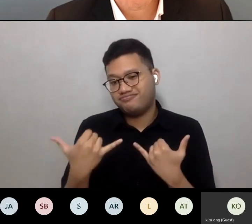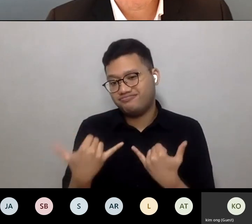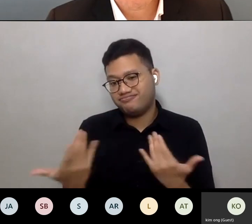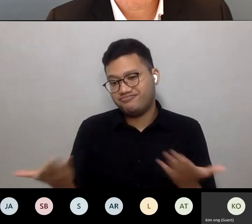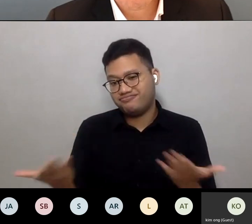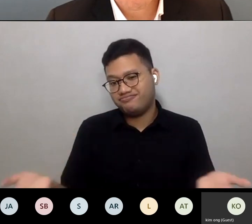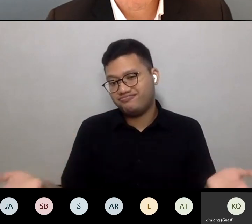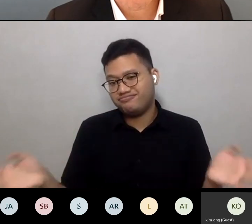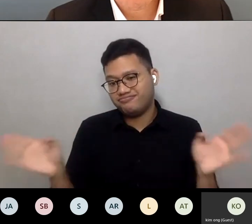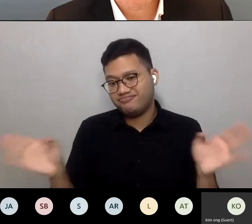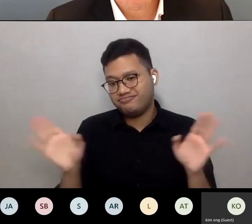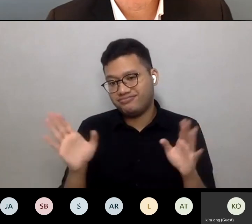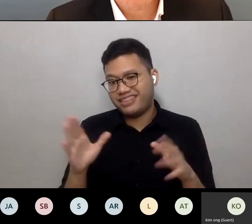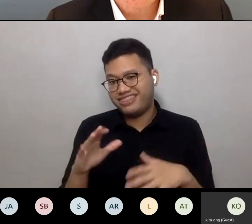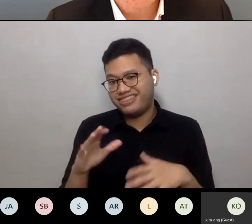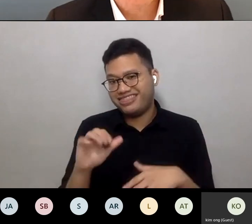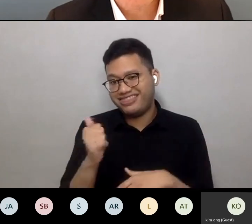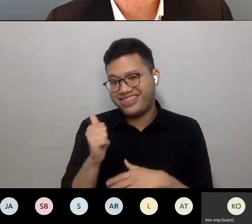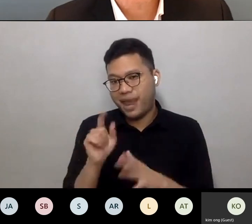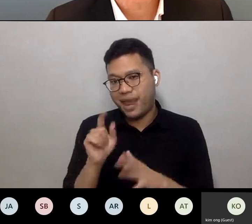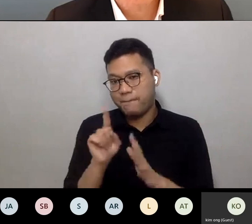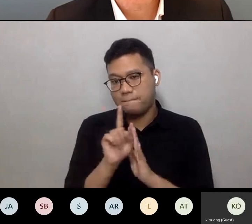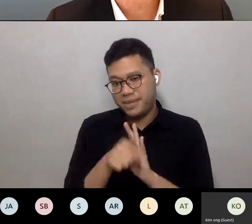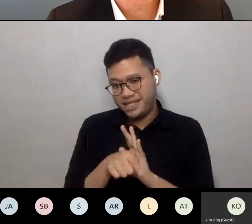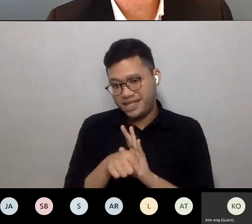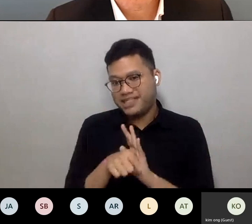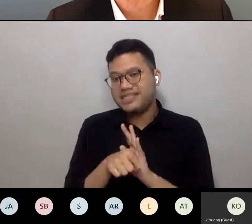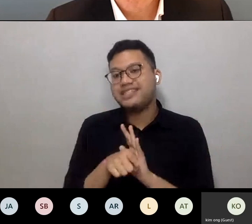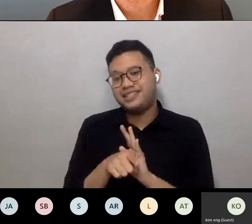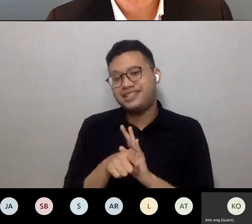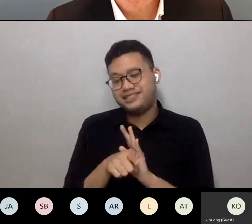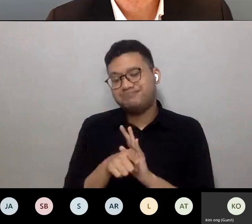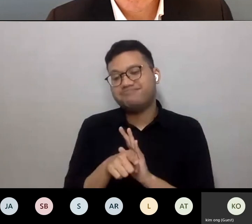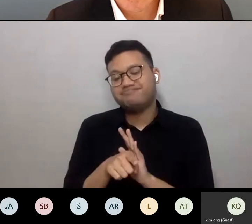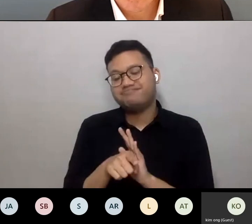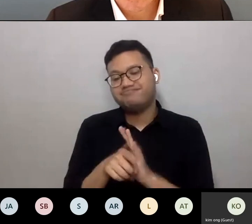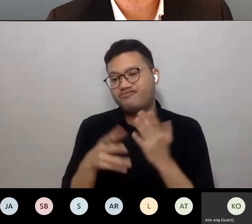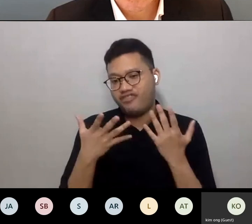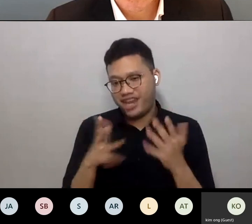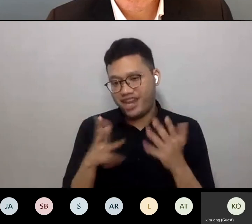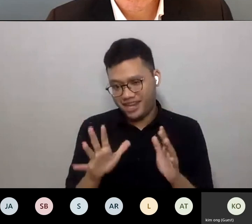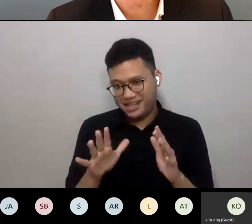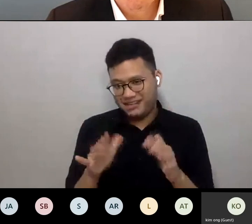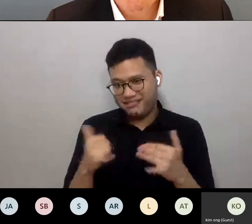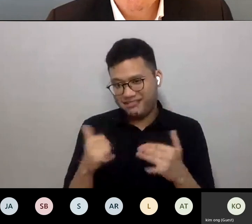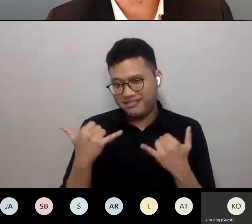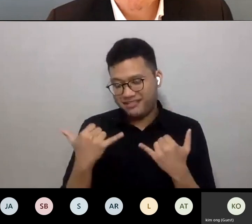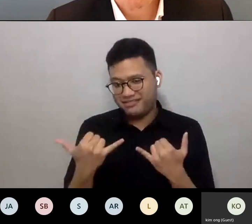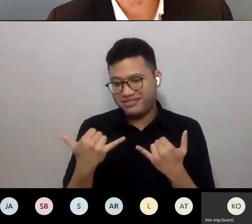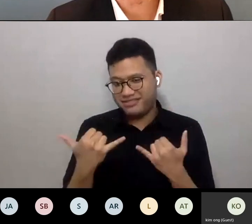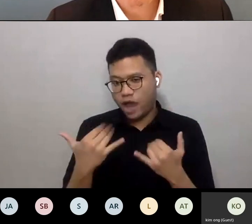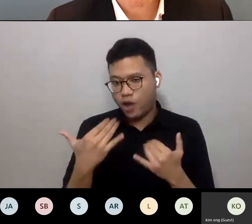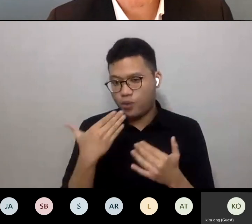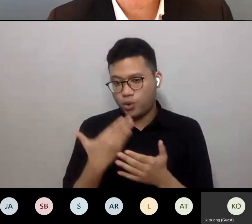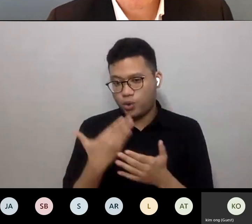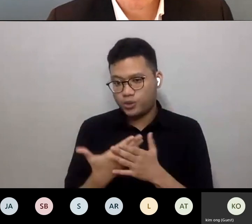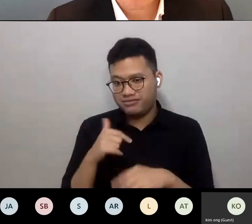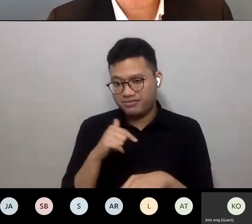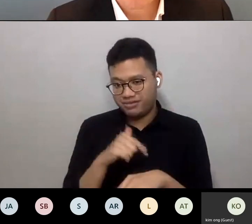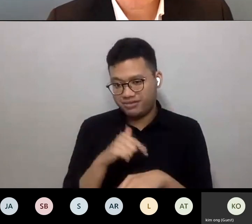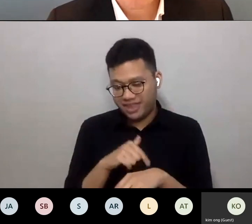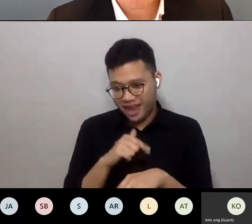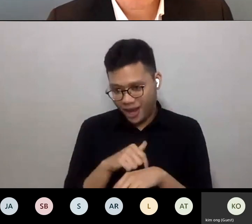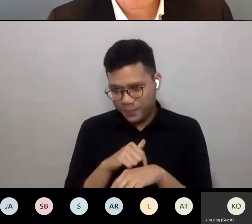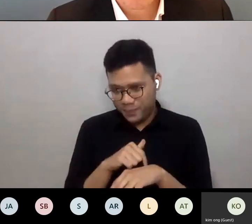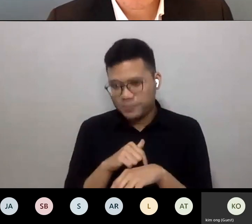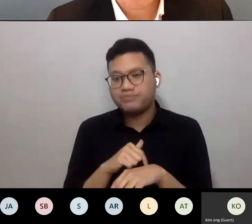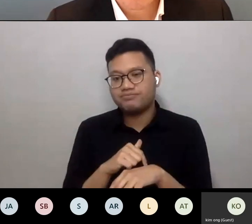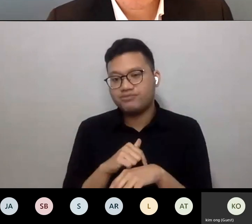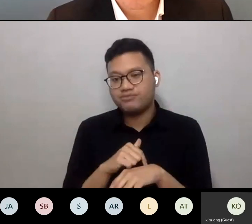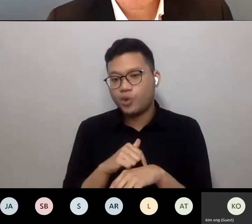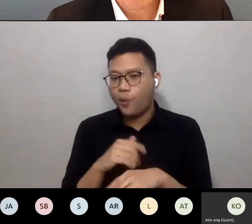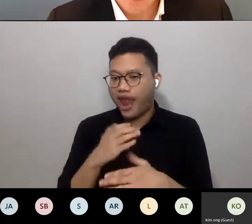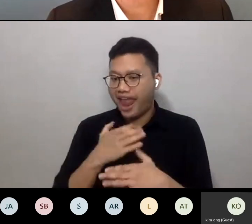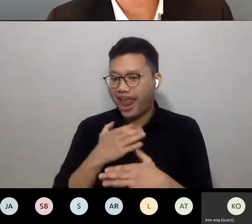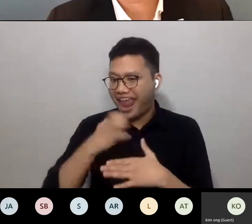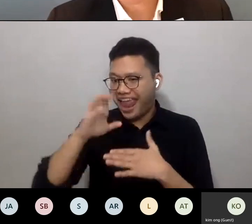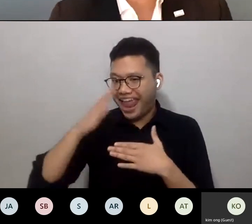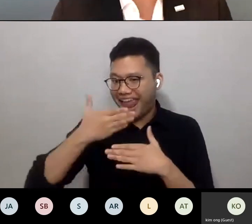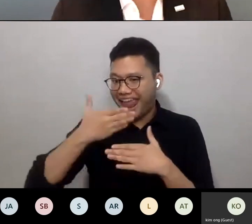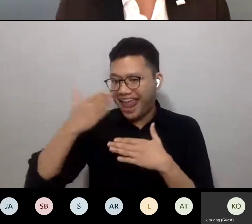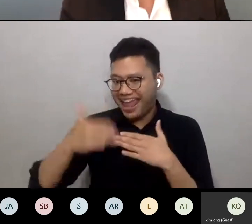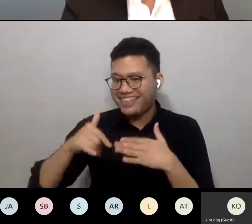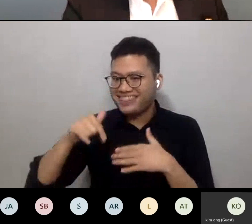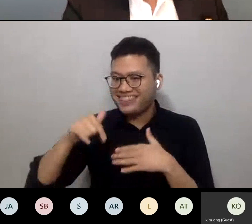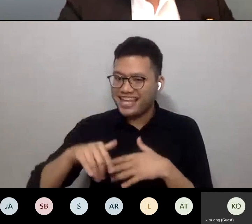the 10 minutes past the hour time so I think this will be a good time on this note to then end this call